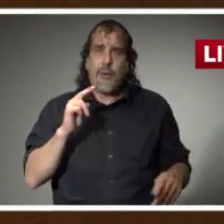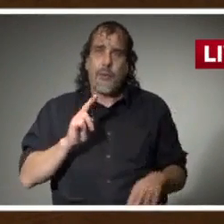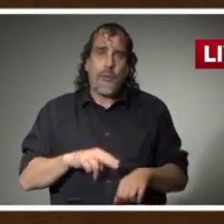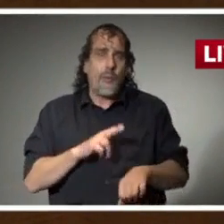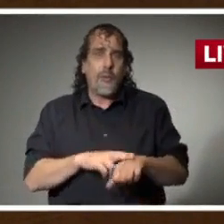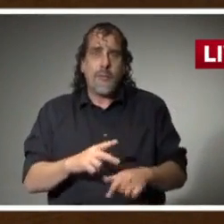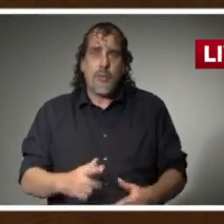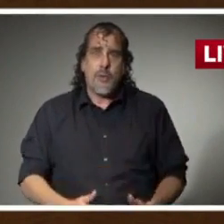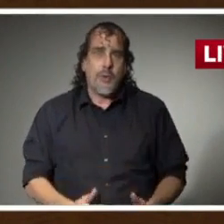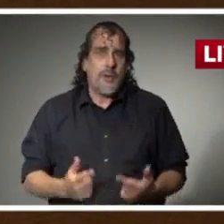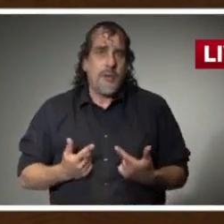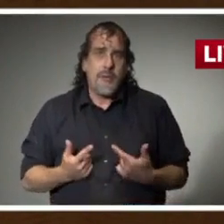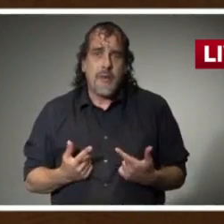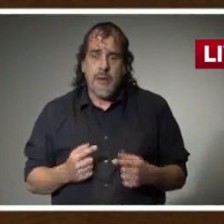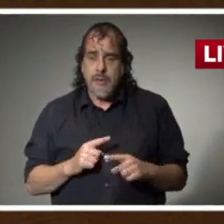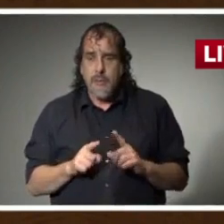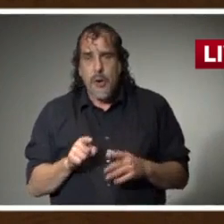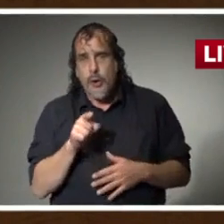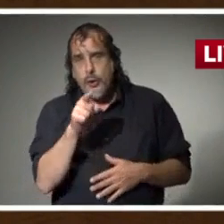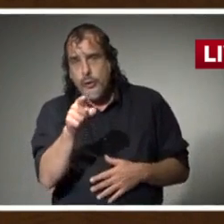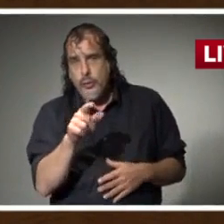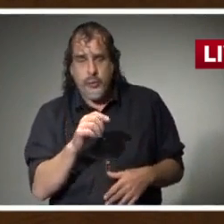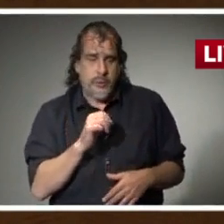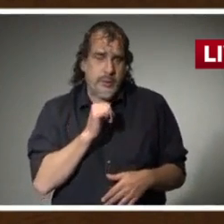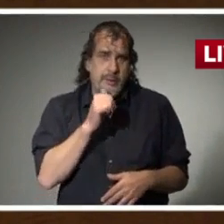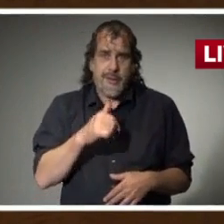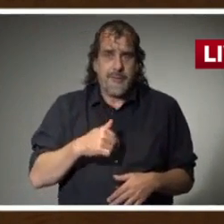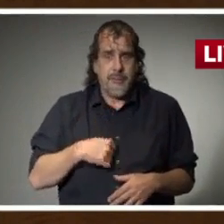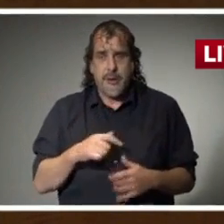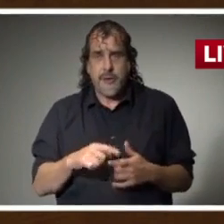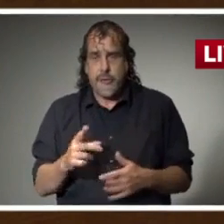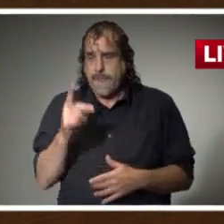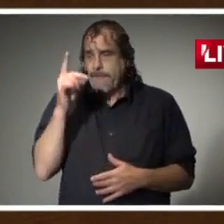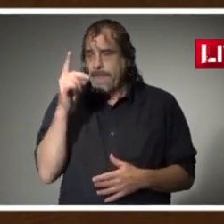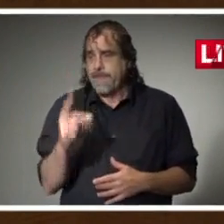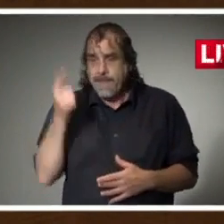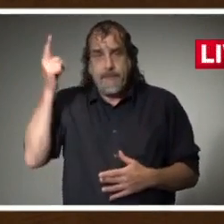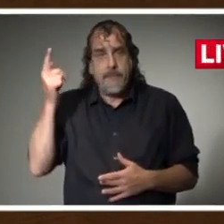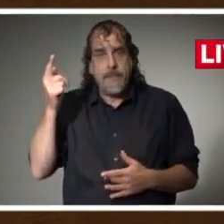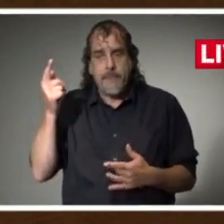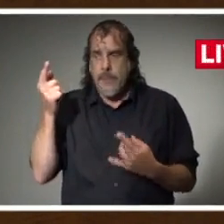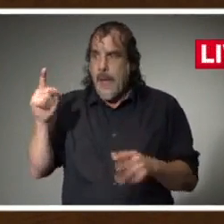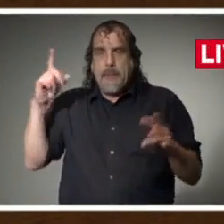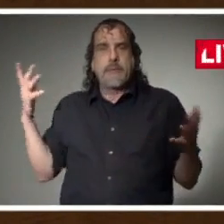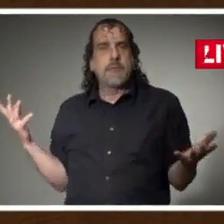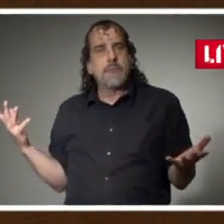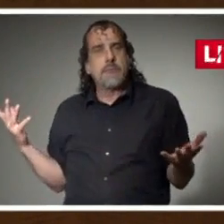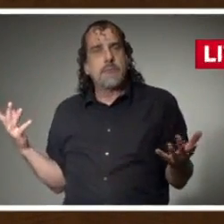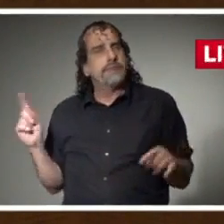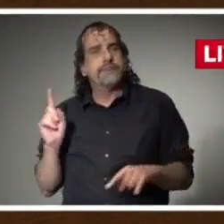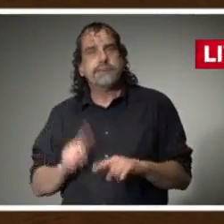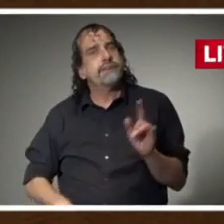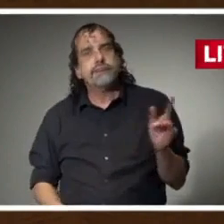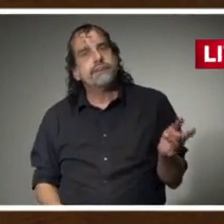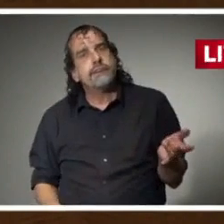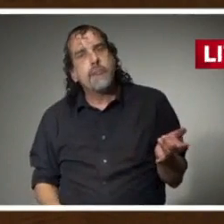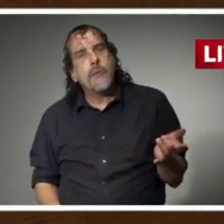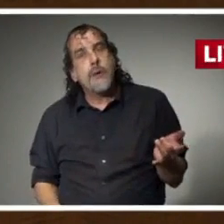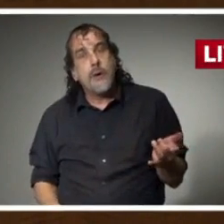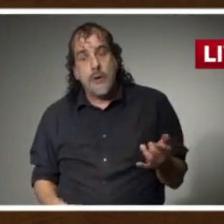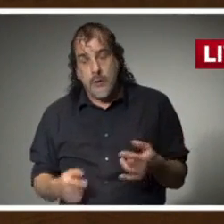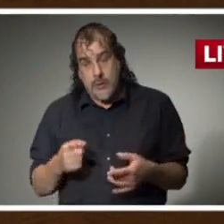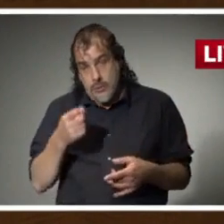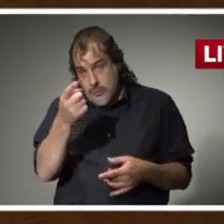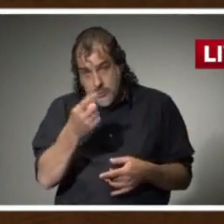But neither you nor I can simply snap our fingers and make that so. What we can do